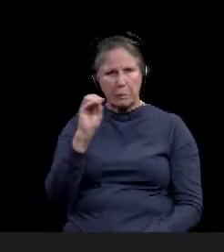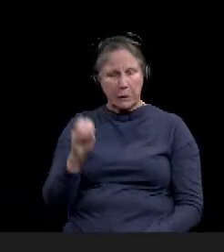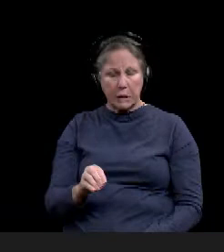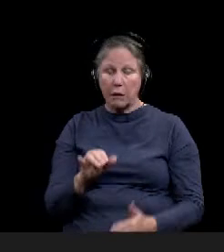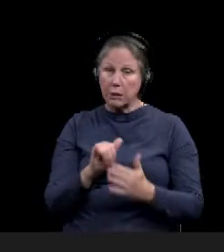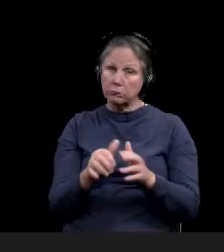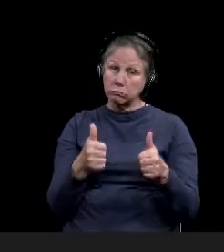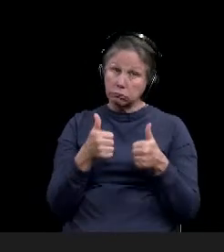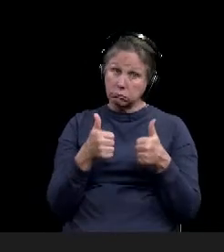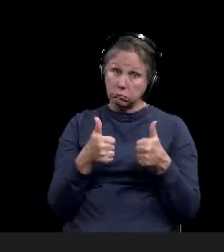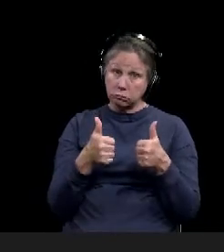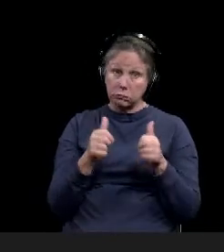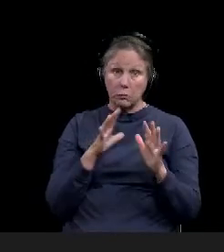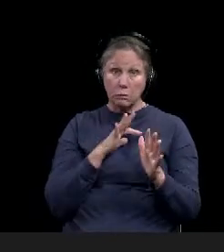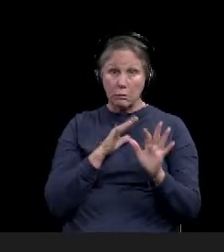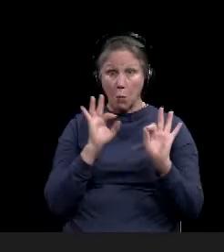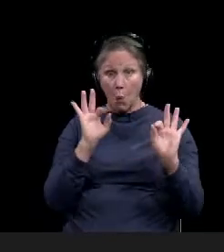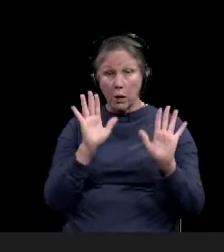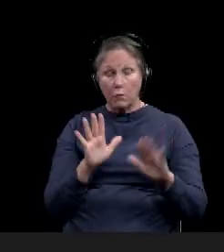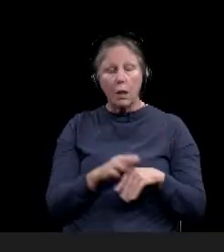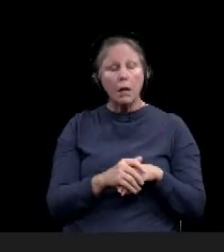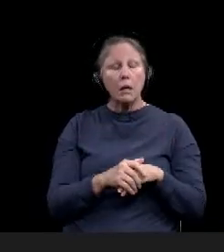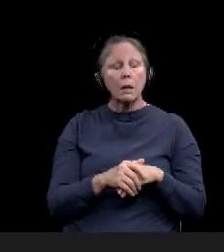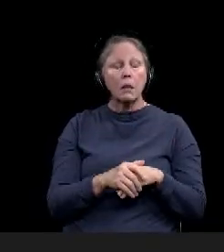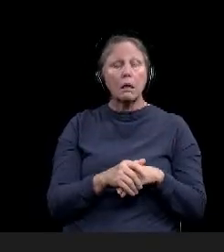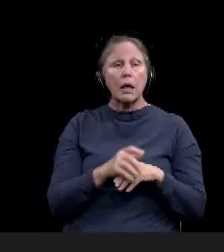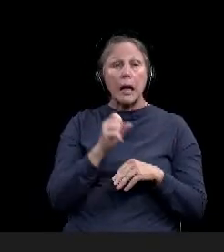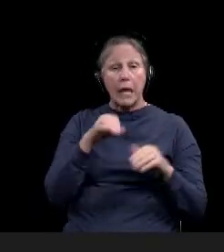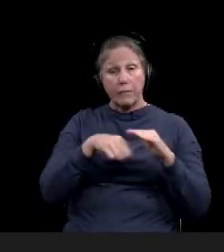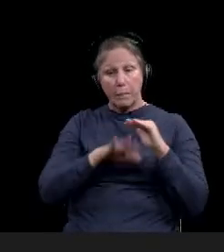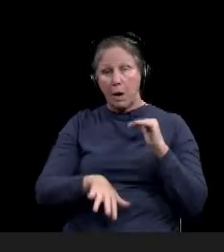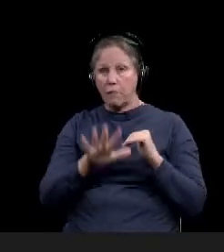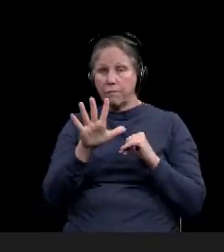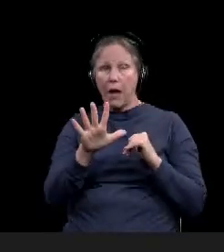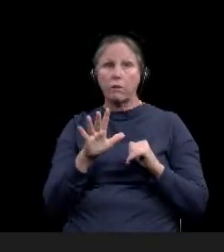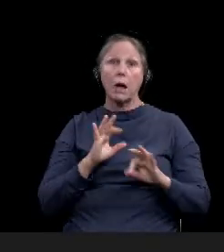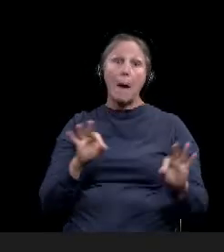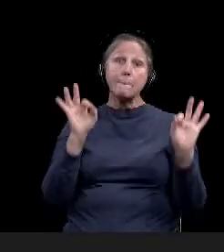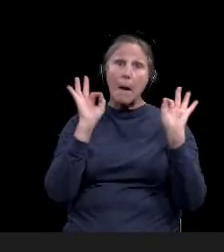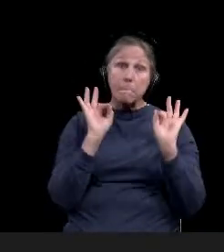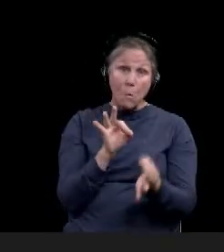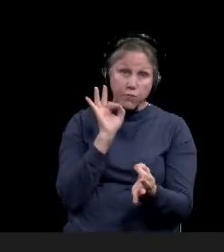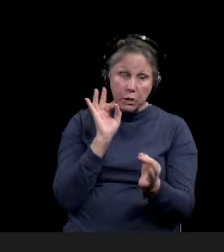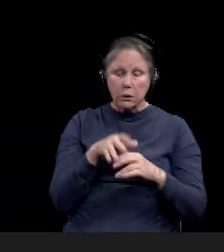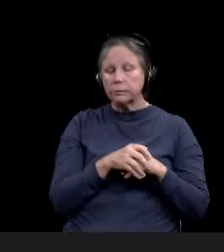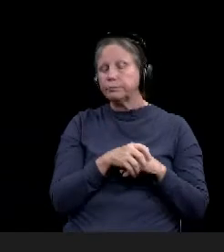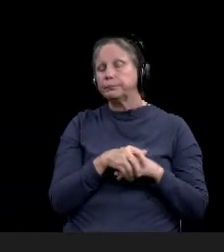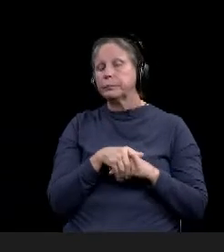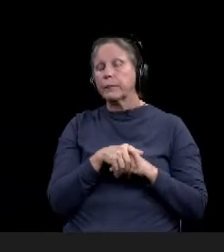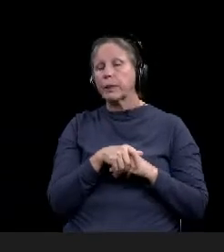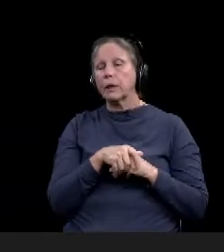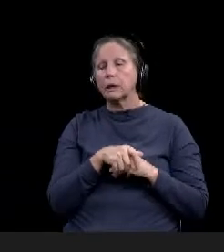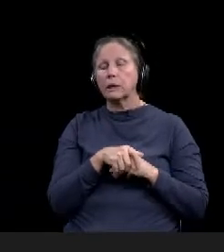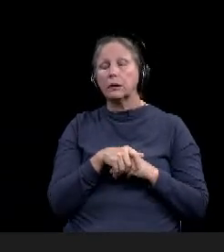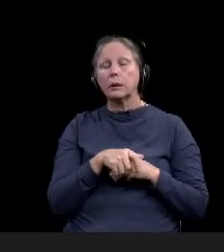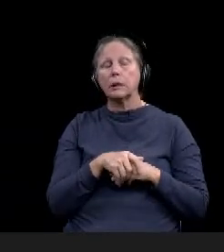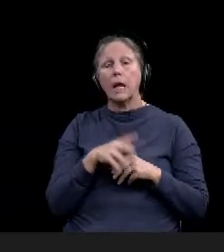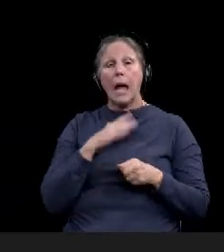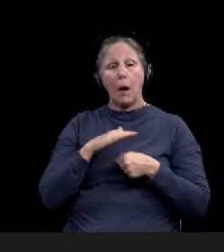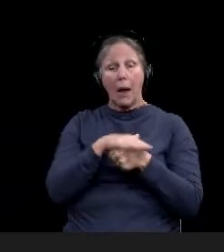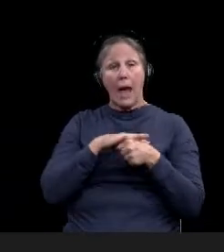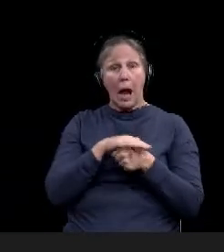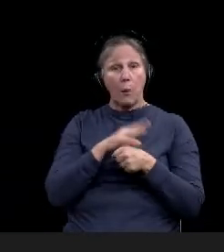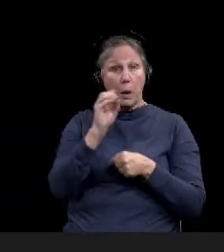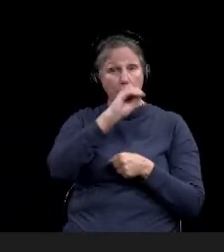that's really good. Uh, headed, if we could get it below five, we would be in very good shape in Texas. The McLennan County